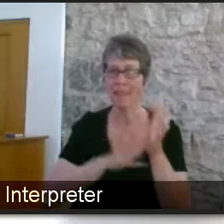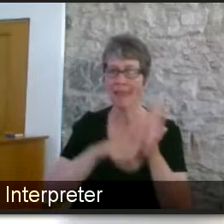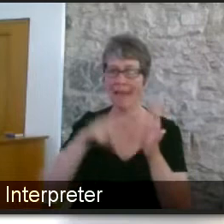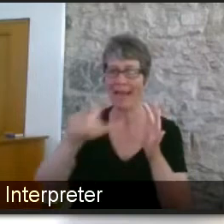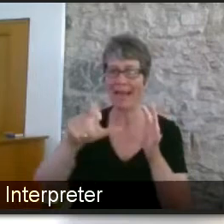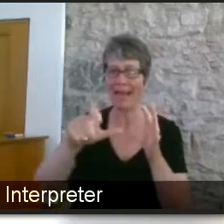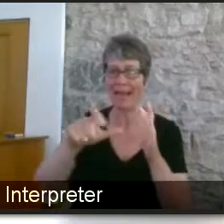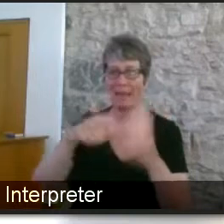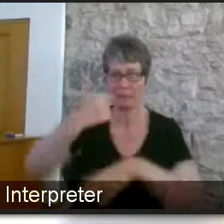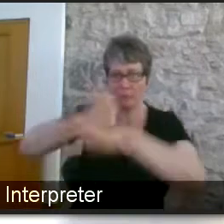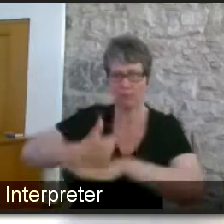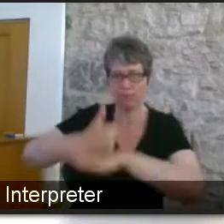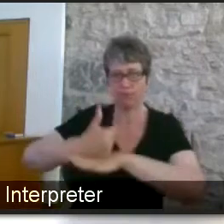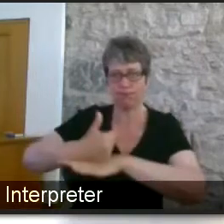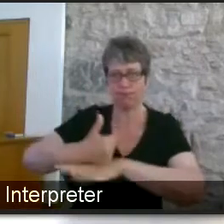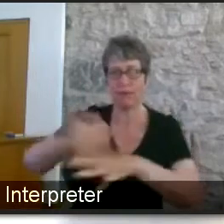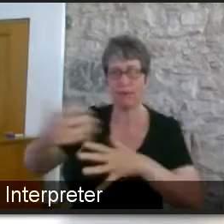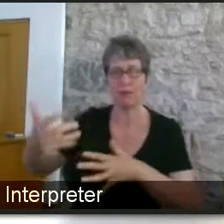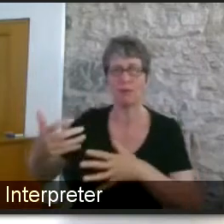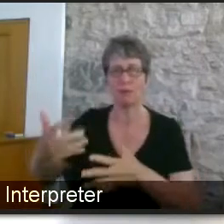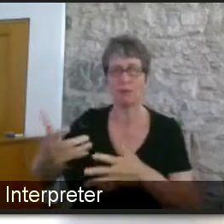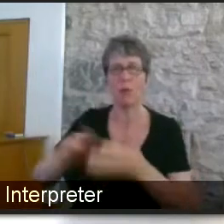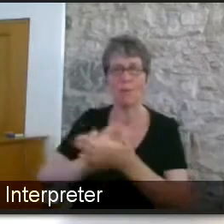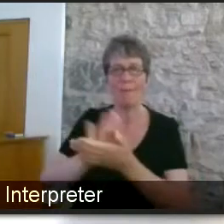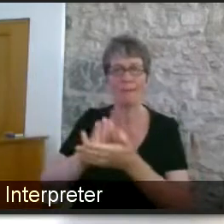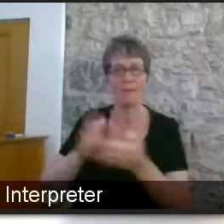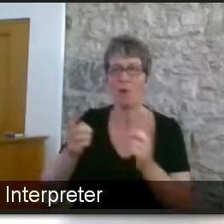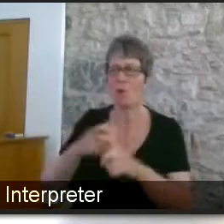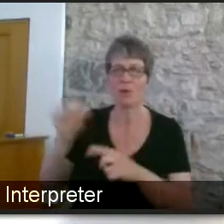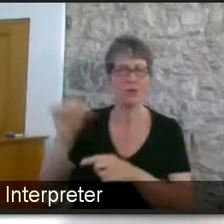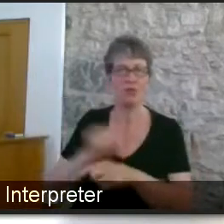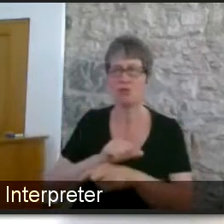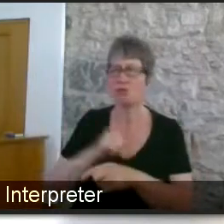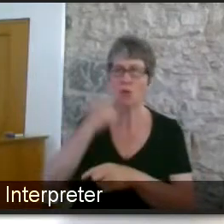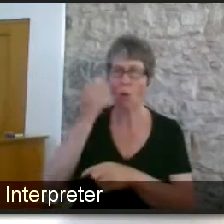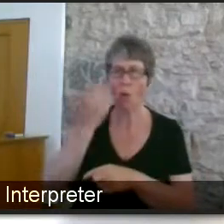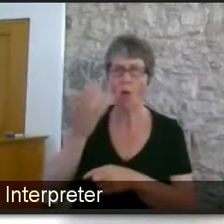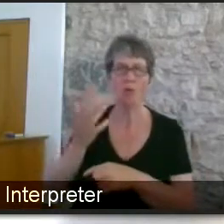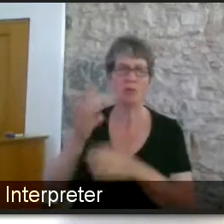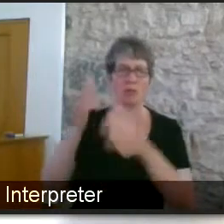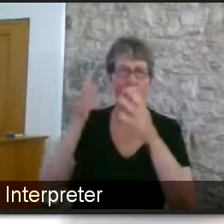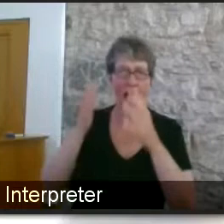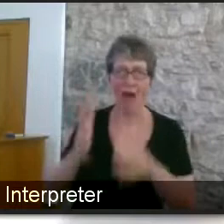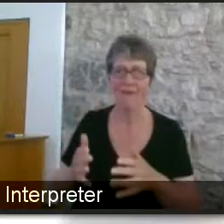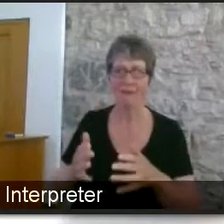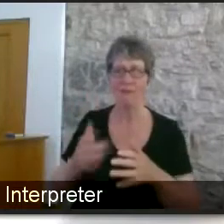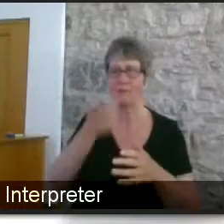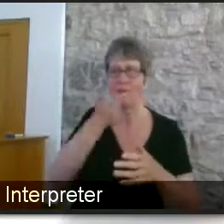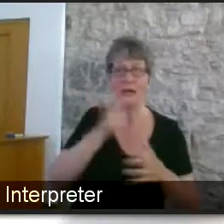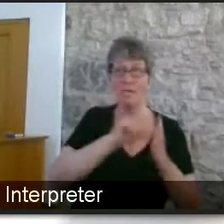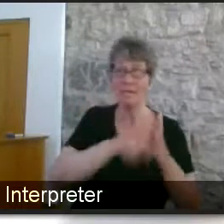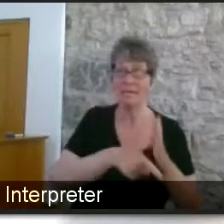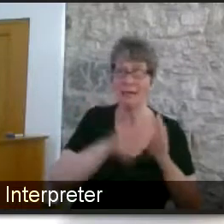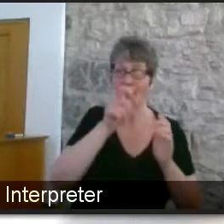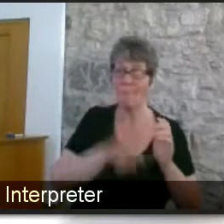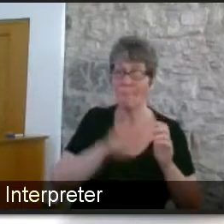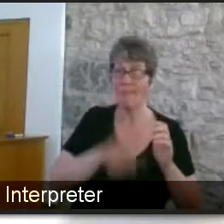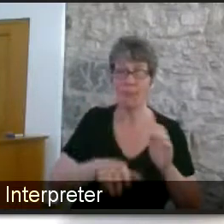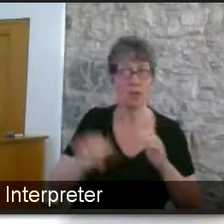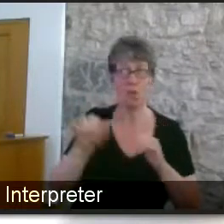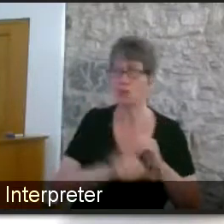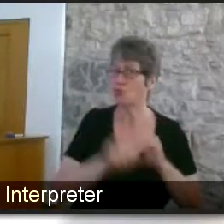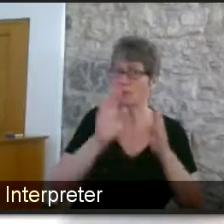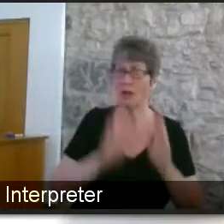right to dignity you always you should not always be forced into positions where they repeatedly and strangely have to disclose their needs before simple adjustments are made